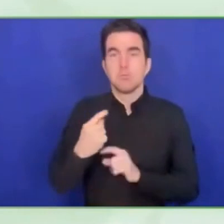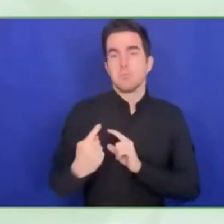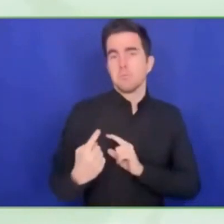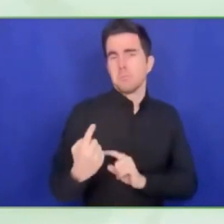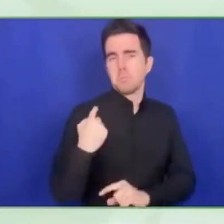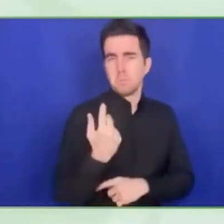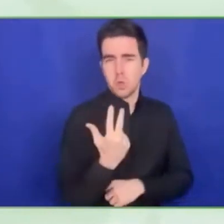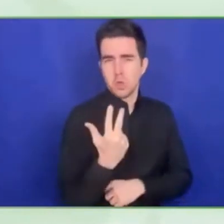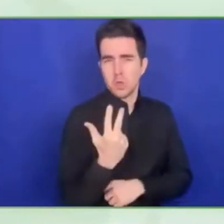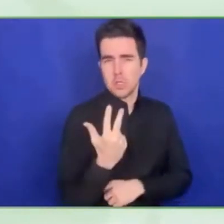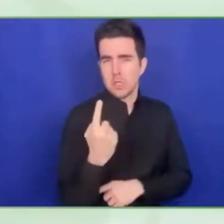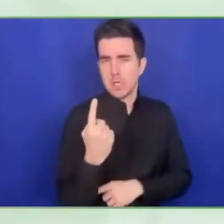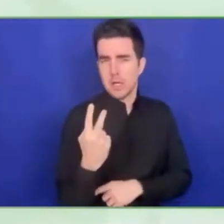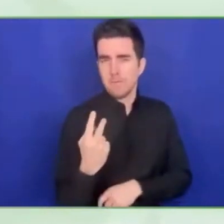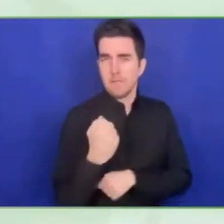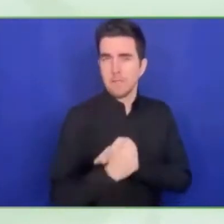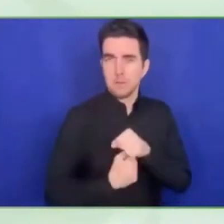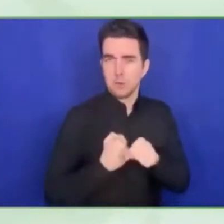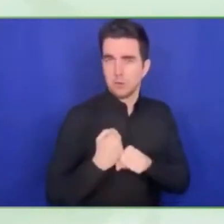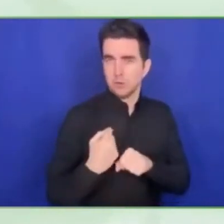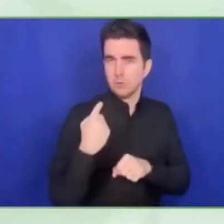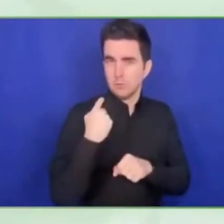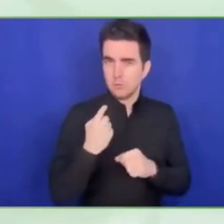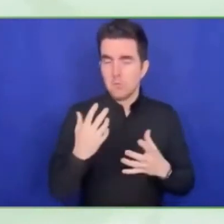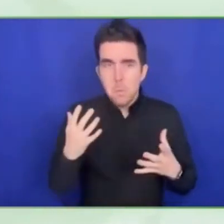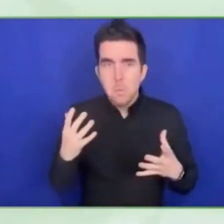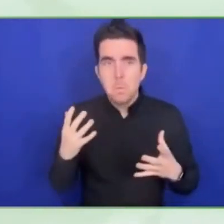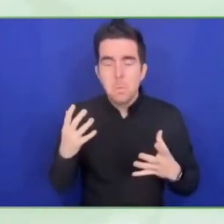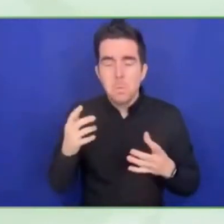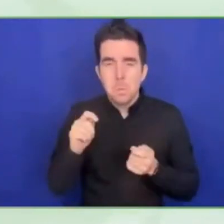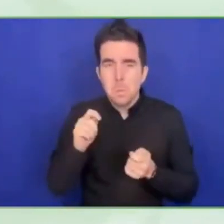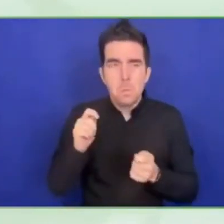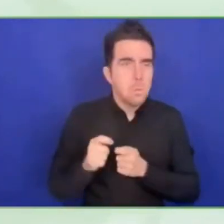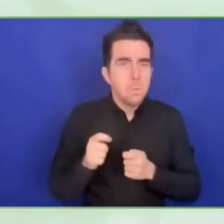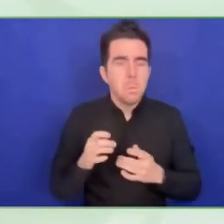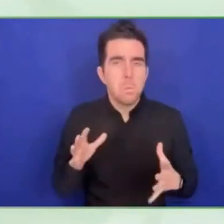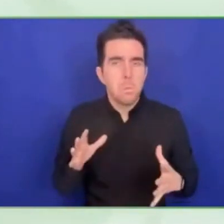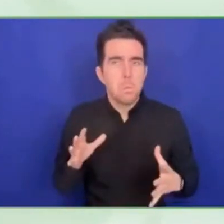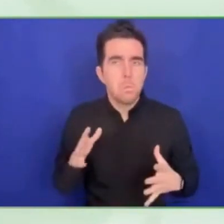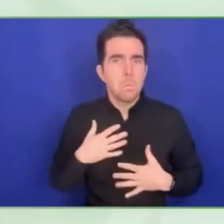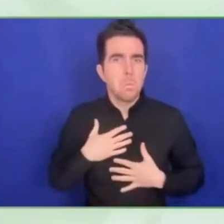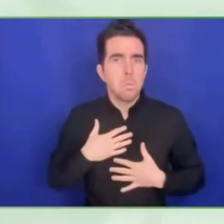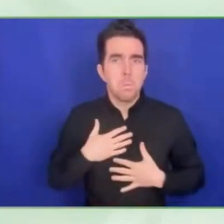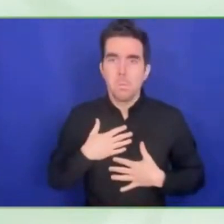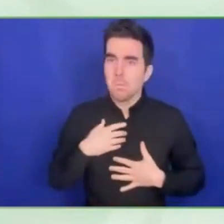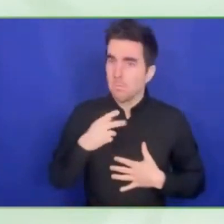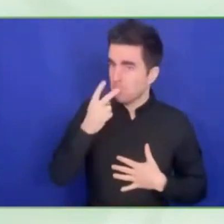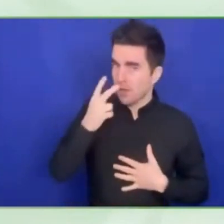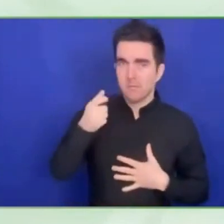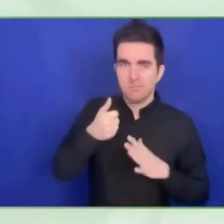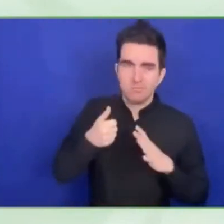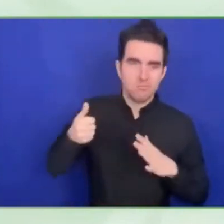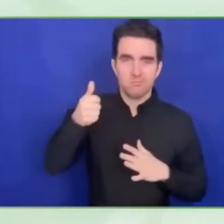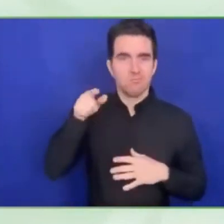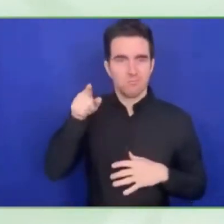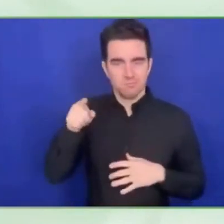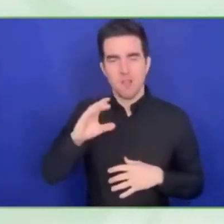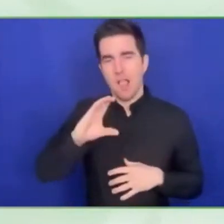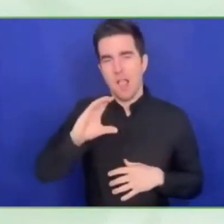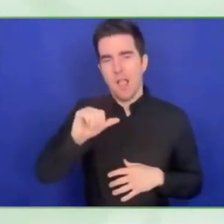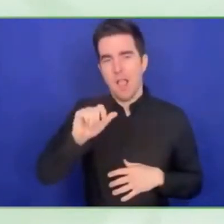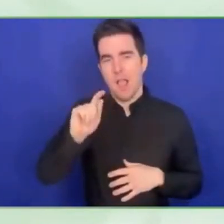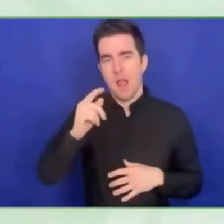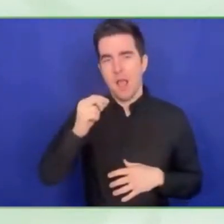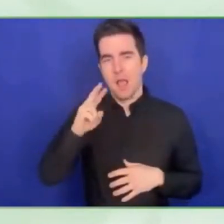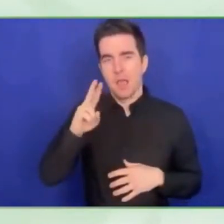ways to innovate. Think different, act different, act lead new ways